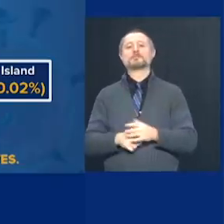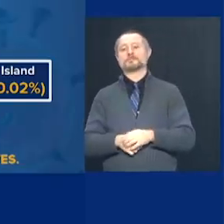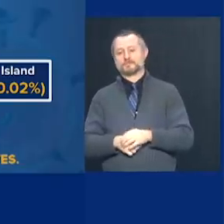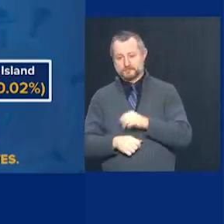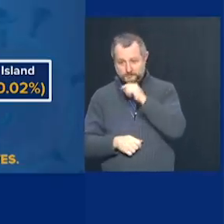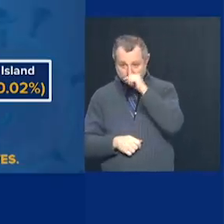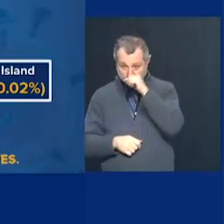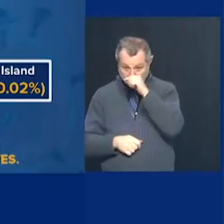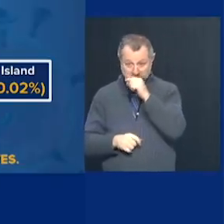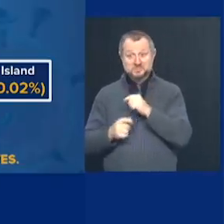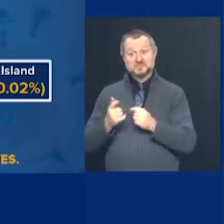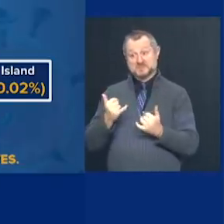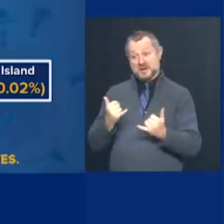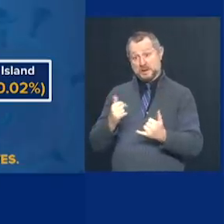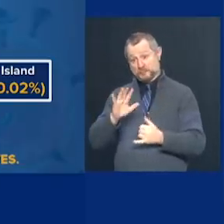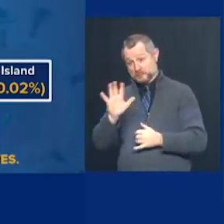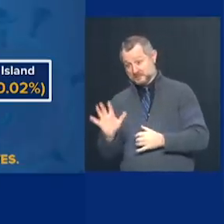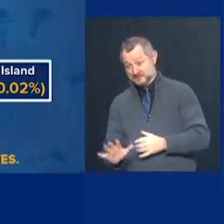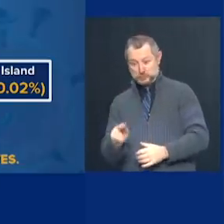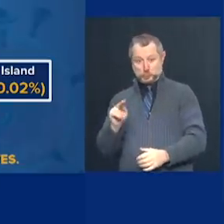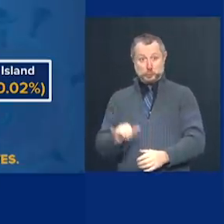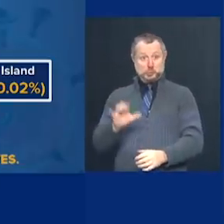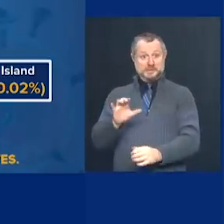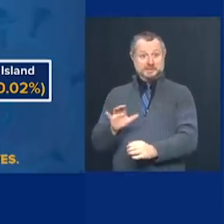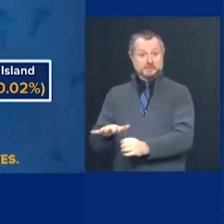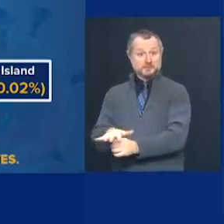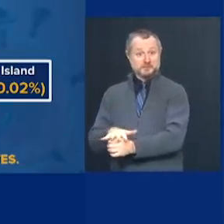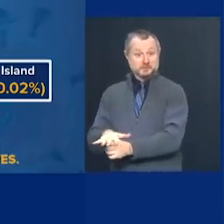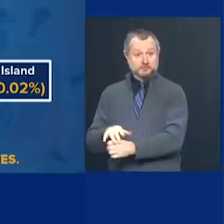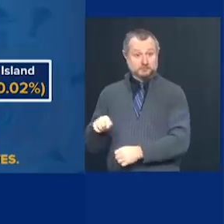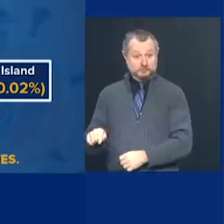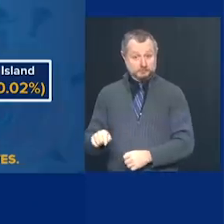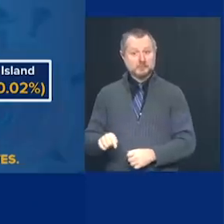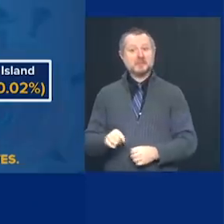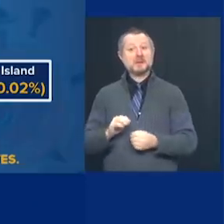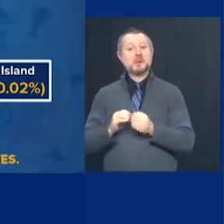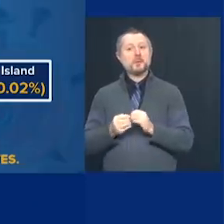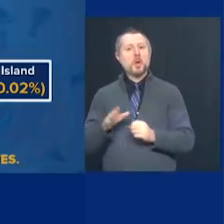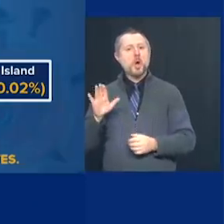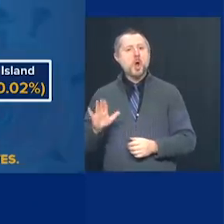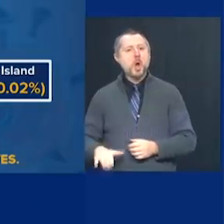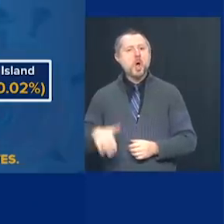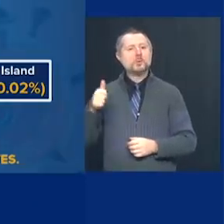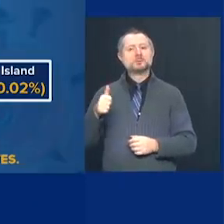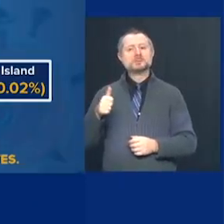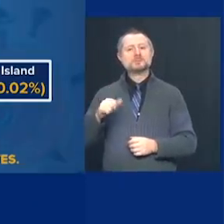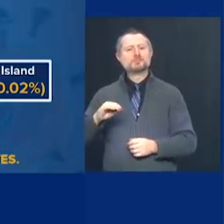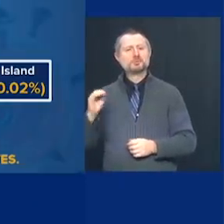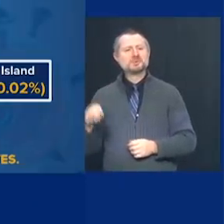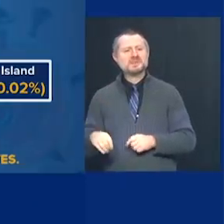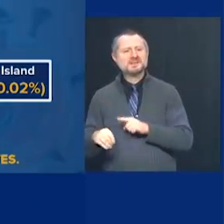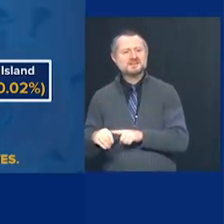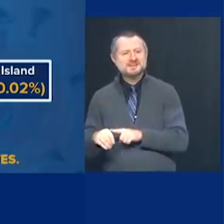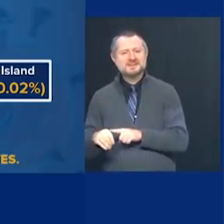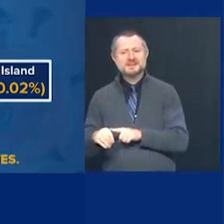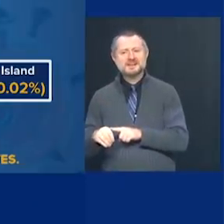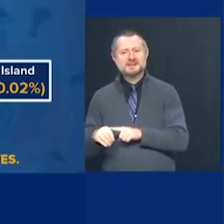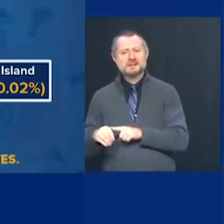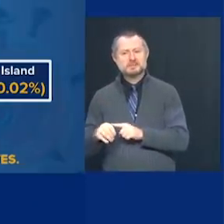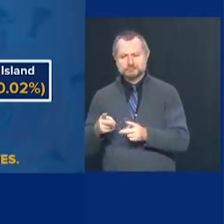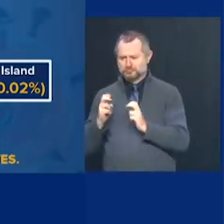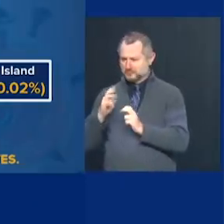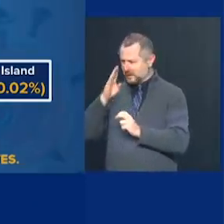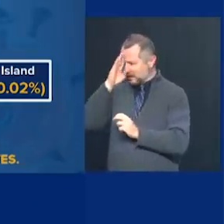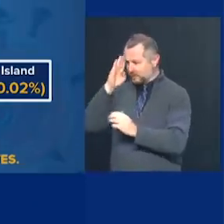come down to New York City, Long Island, we actually have a lower rate hospitalized than